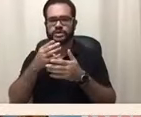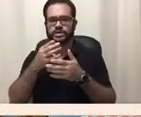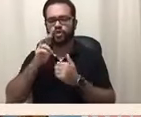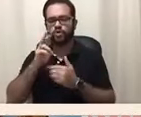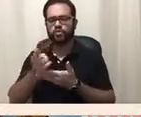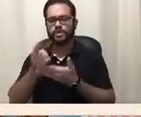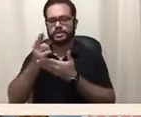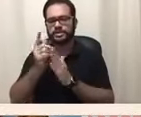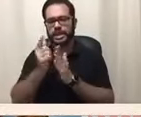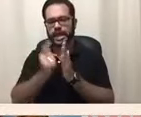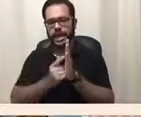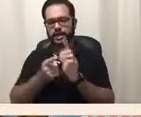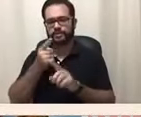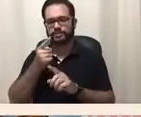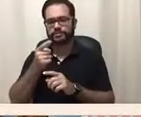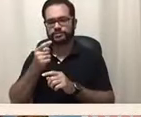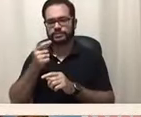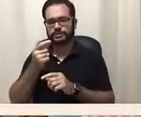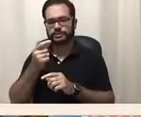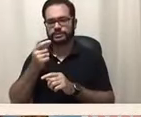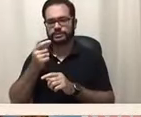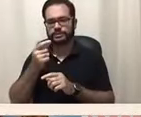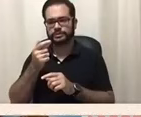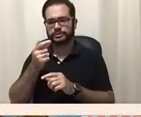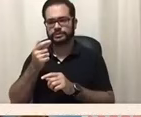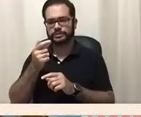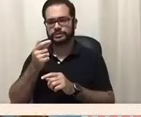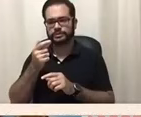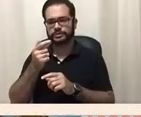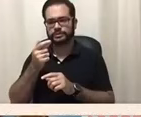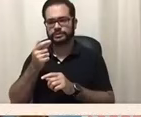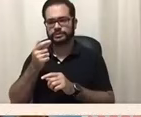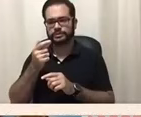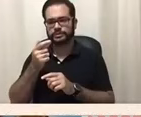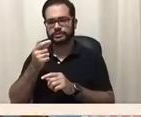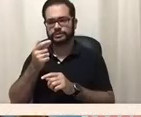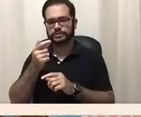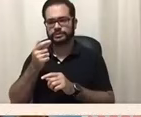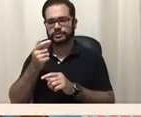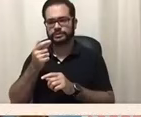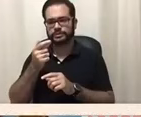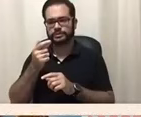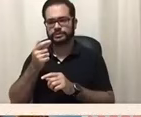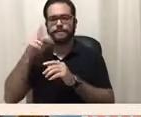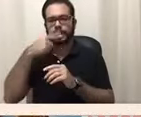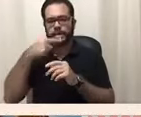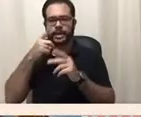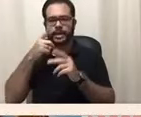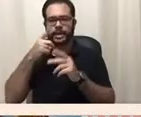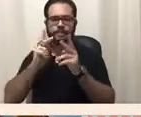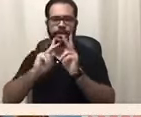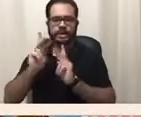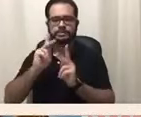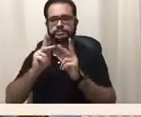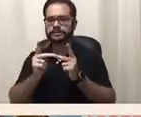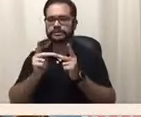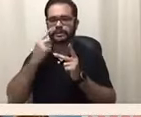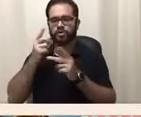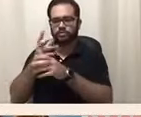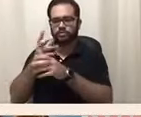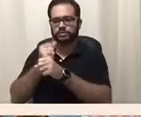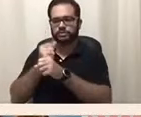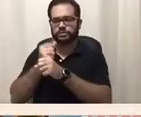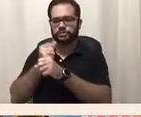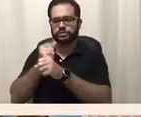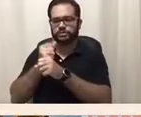public universities and other public institutions receiving federal funds to discriminate against anyone based on the